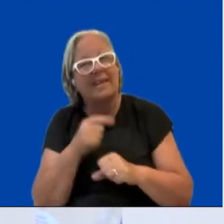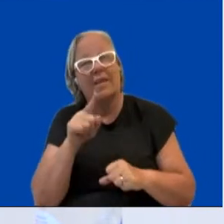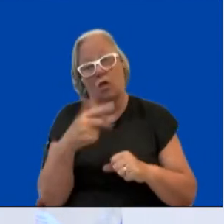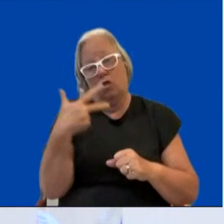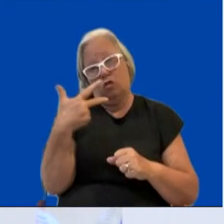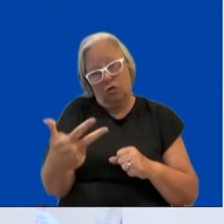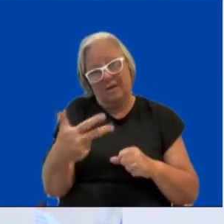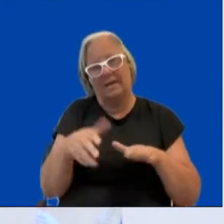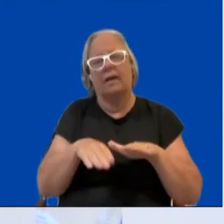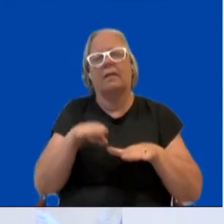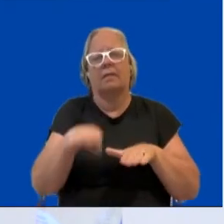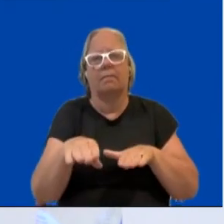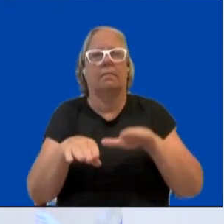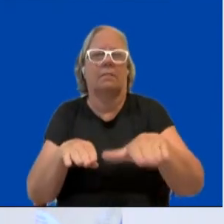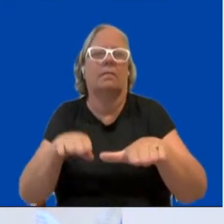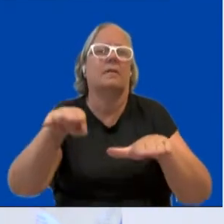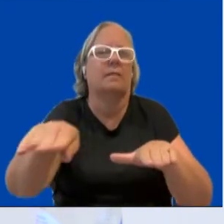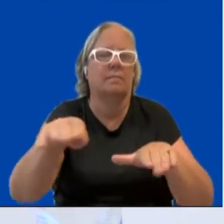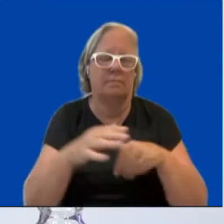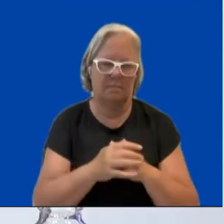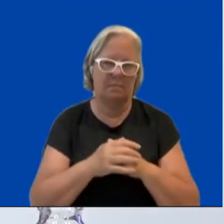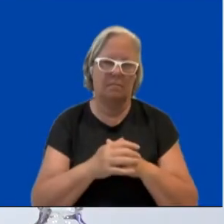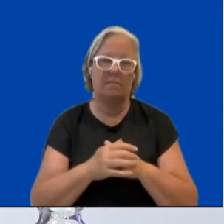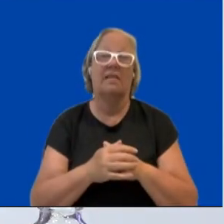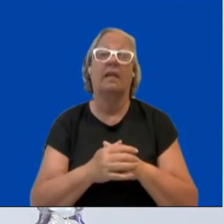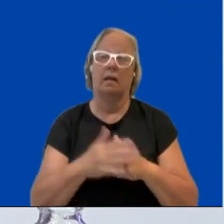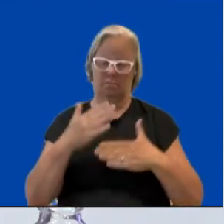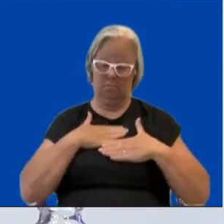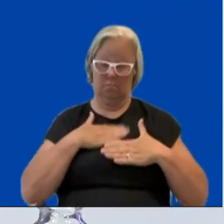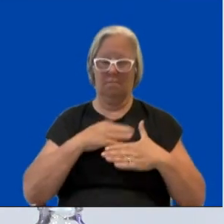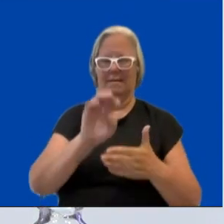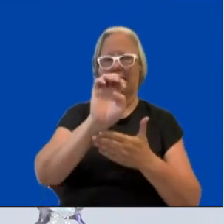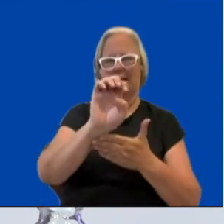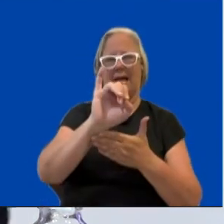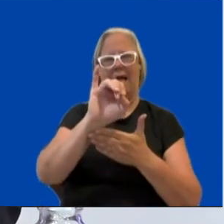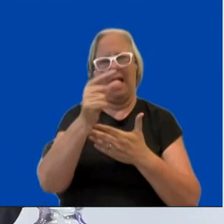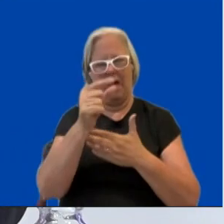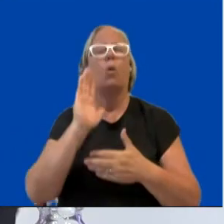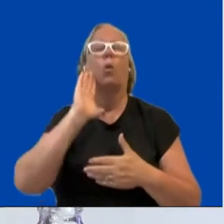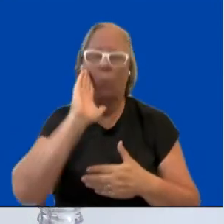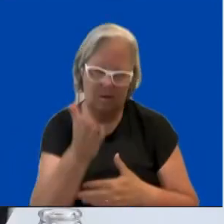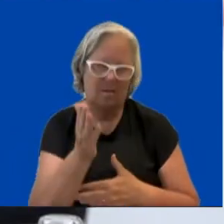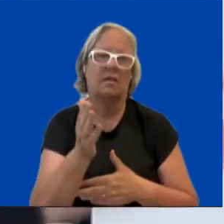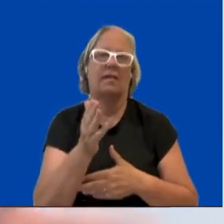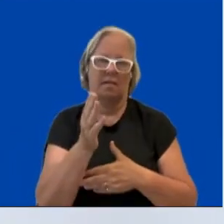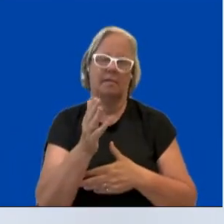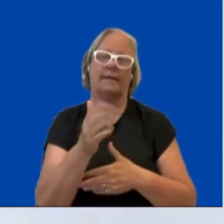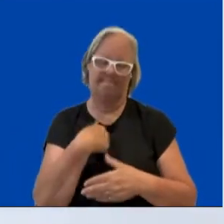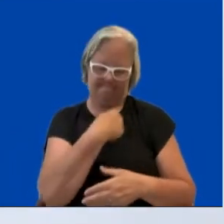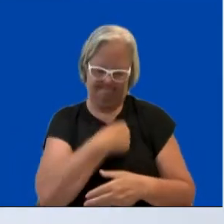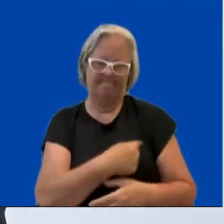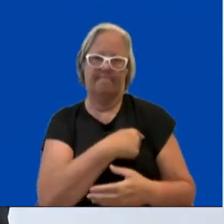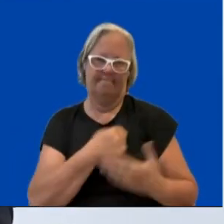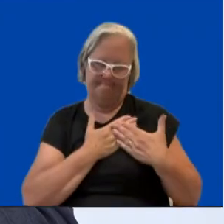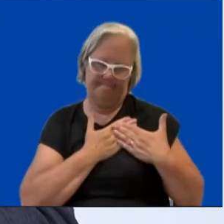today. And you can count on EIGE for that. Thank you so much, Caroline. And now, I guess, same question to